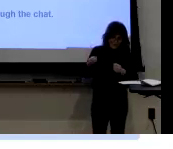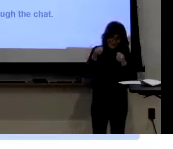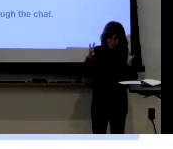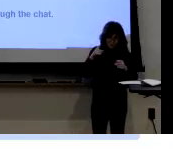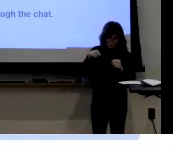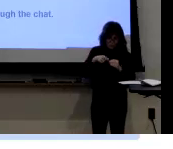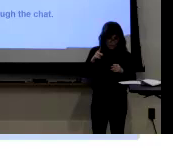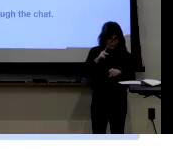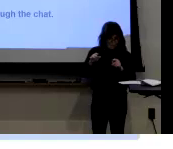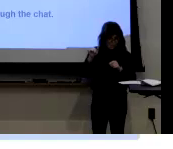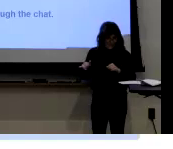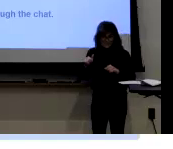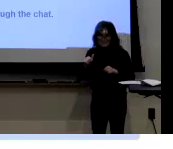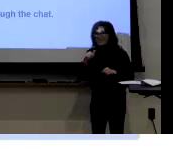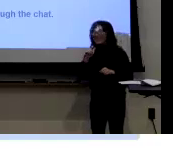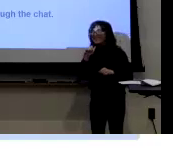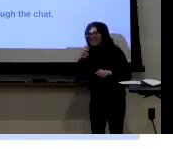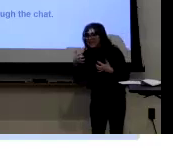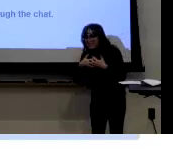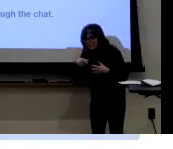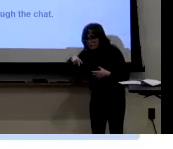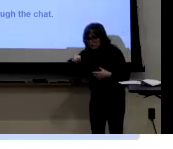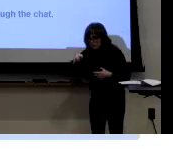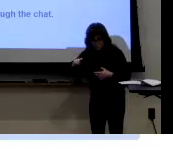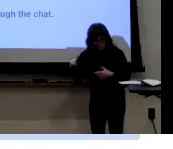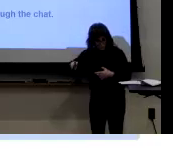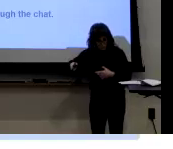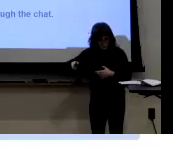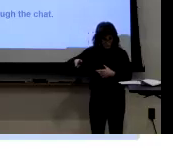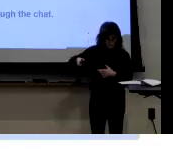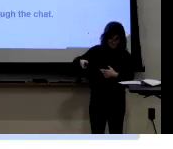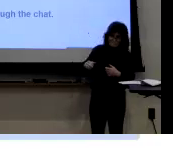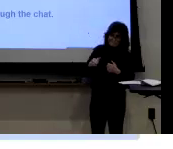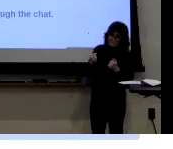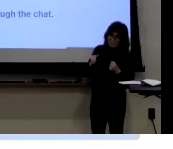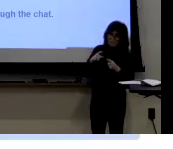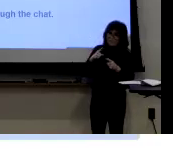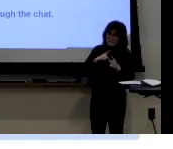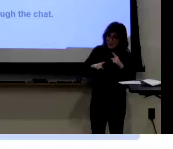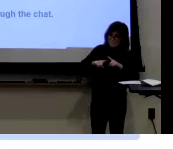Today, she will inform people about gender non-conforming and how they sign.